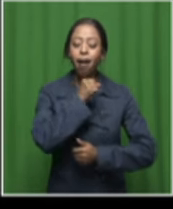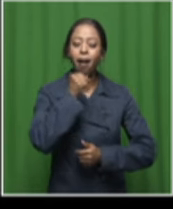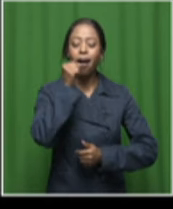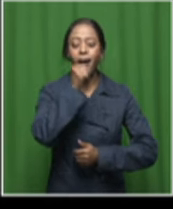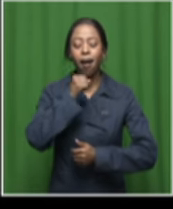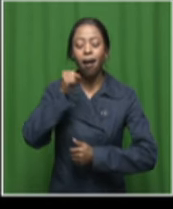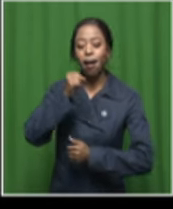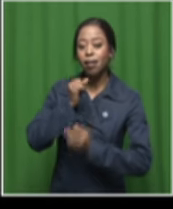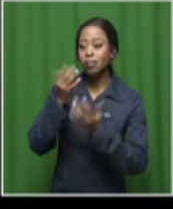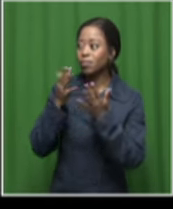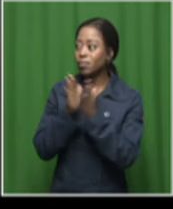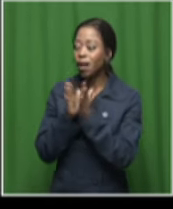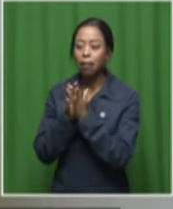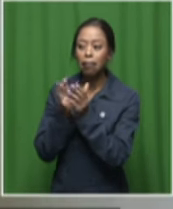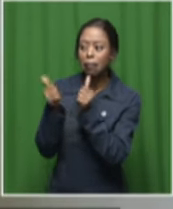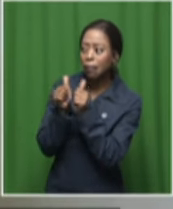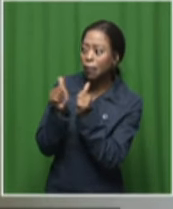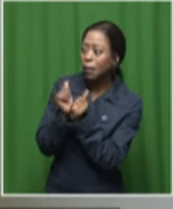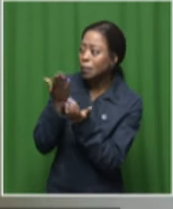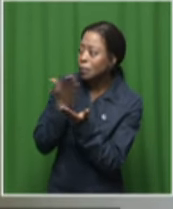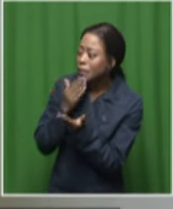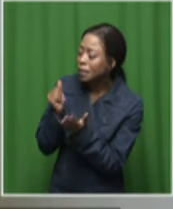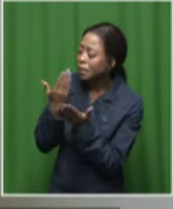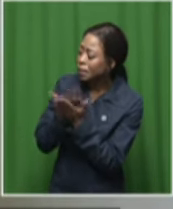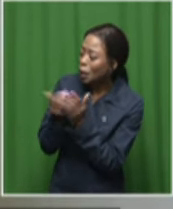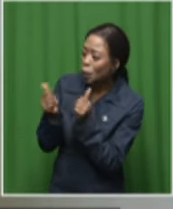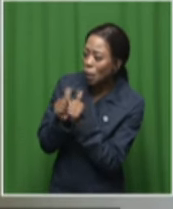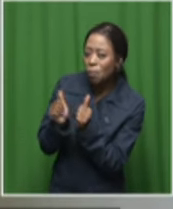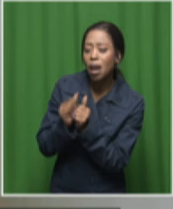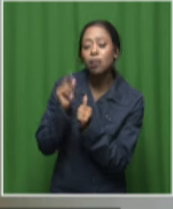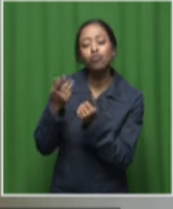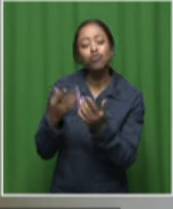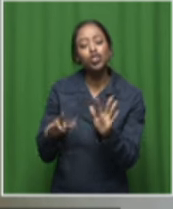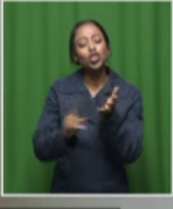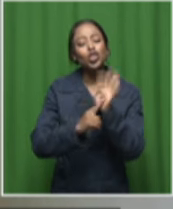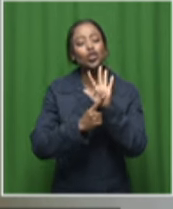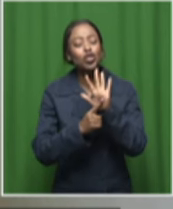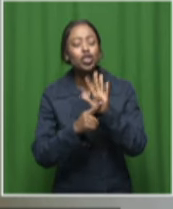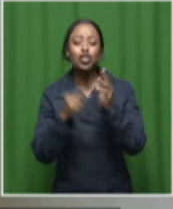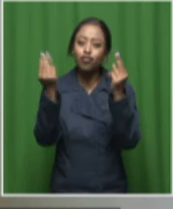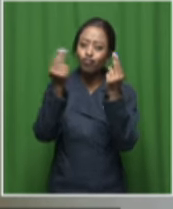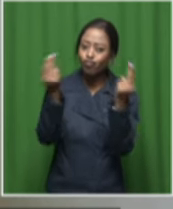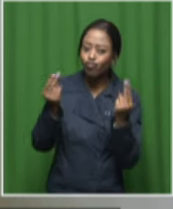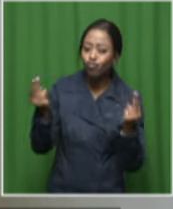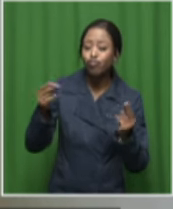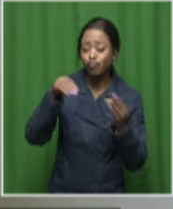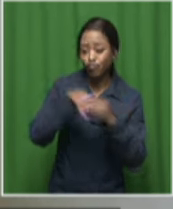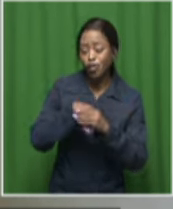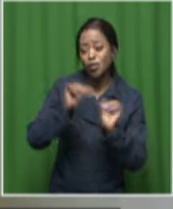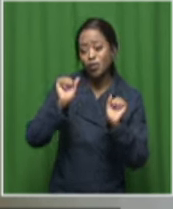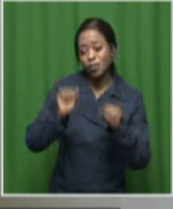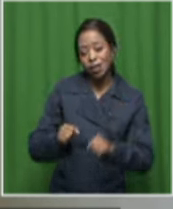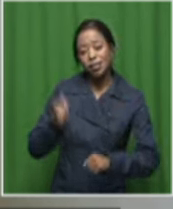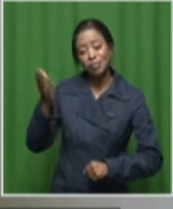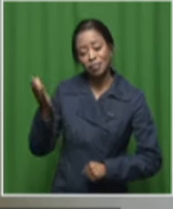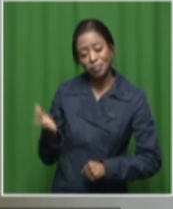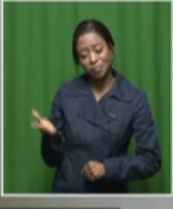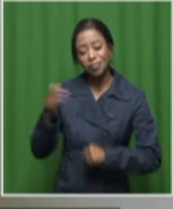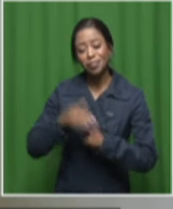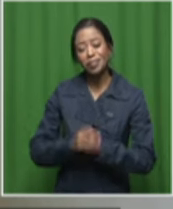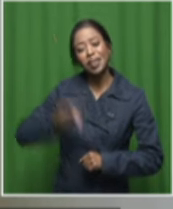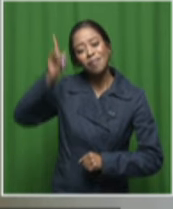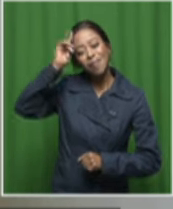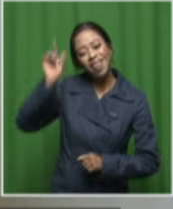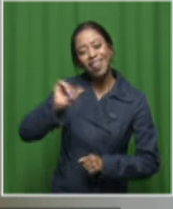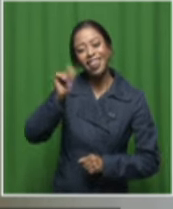-after creative collaborator and he's expanded his talents into film and visual art. Yeah, there he is. Part of the